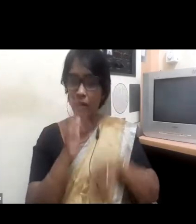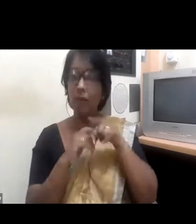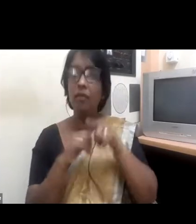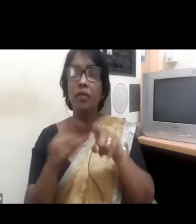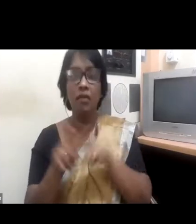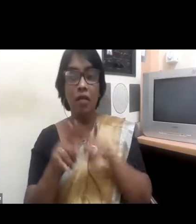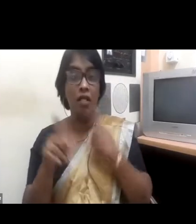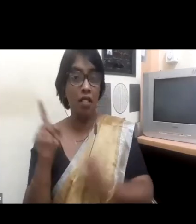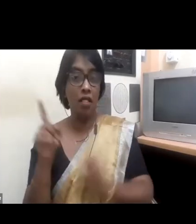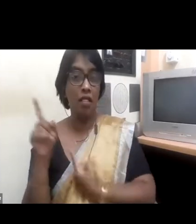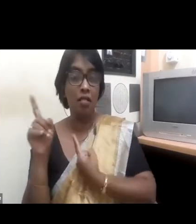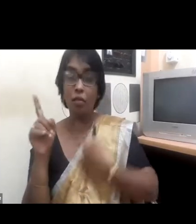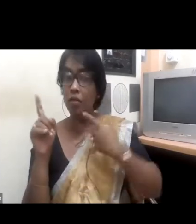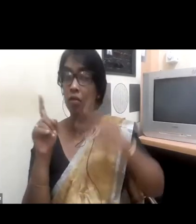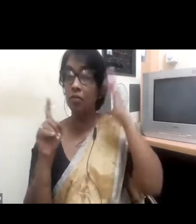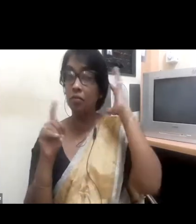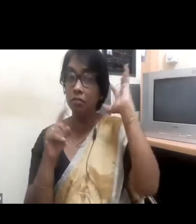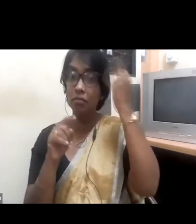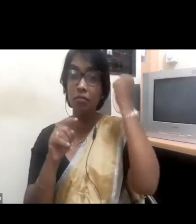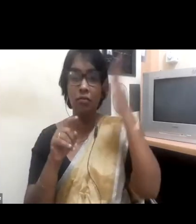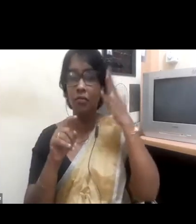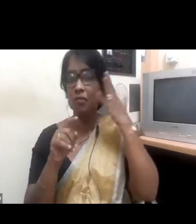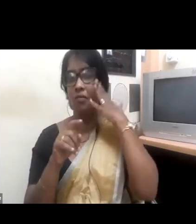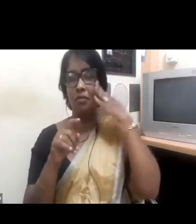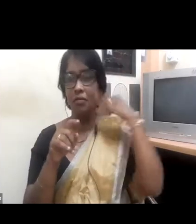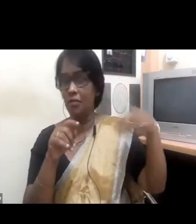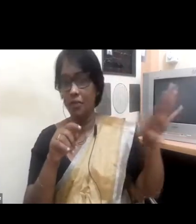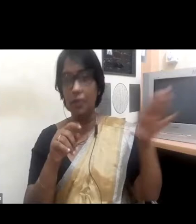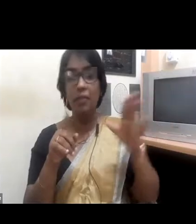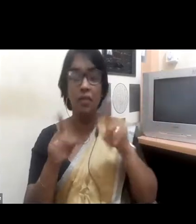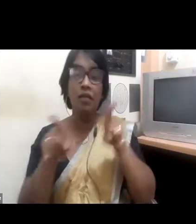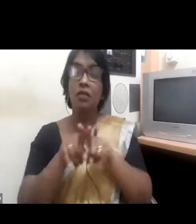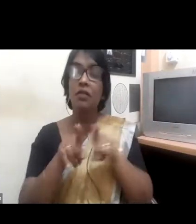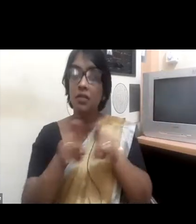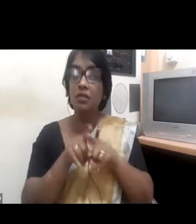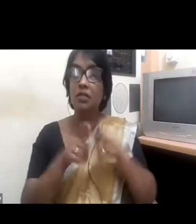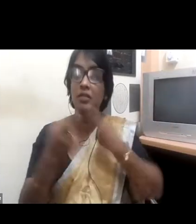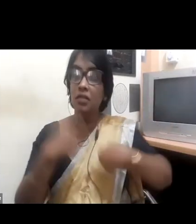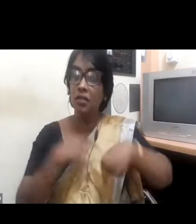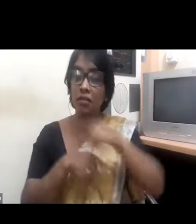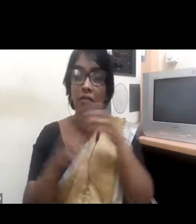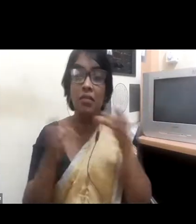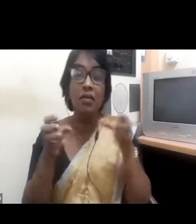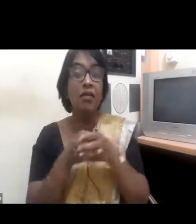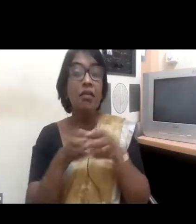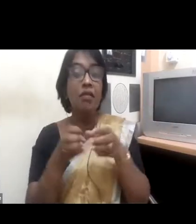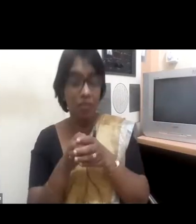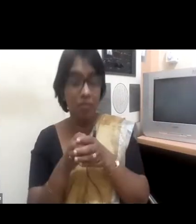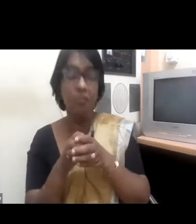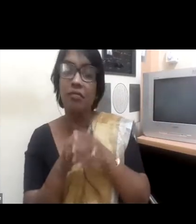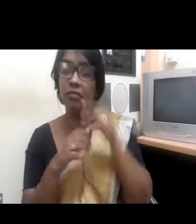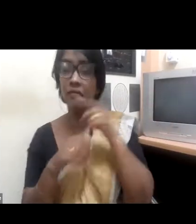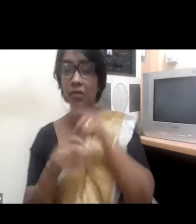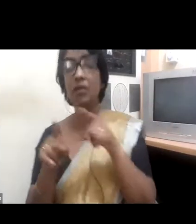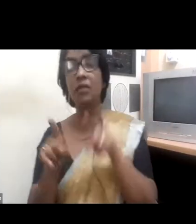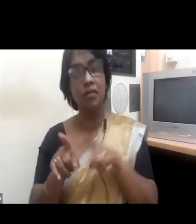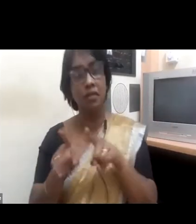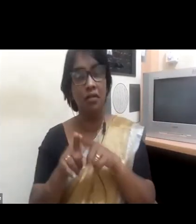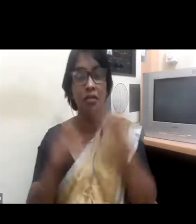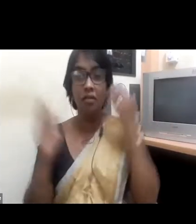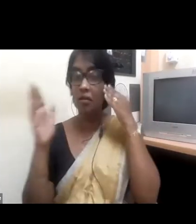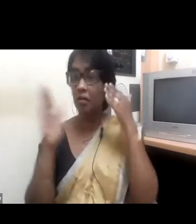process and how you react to certain things would transform to